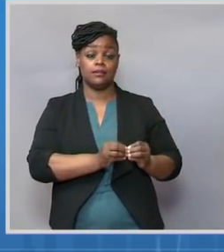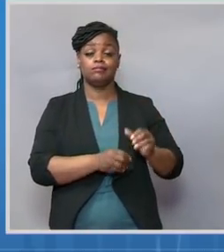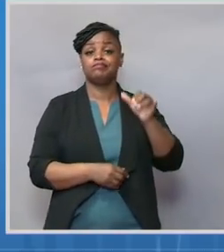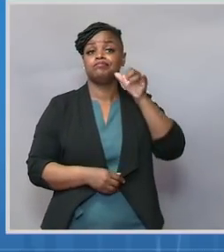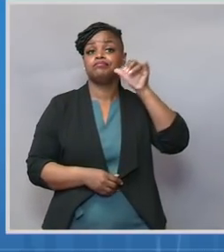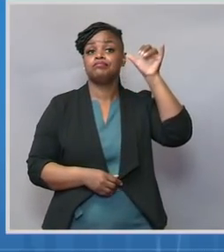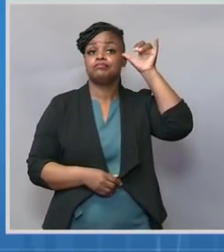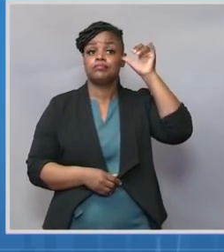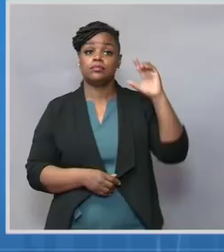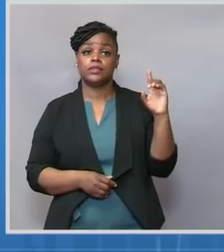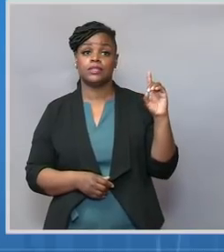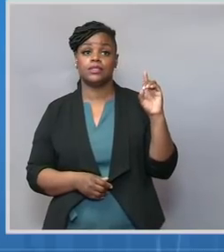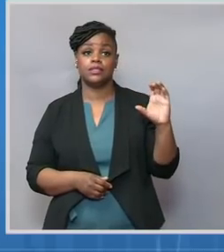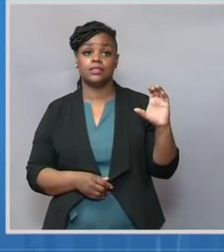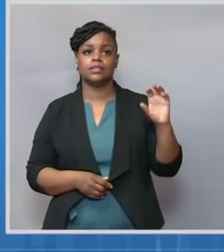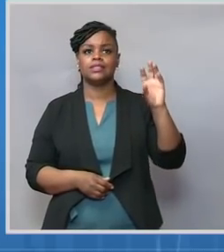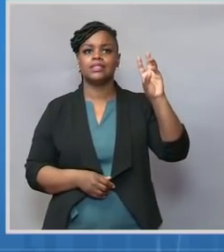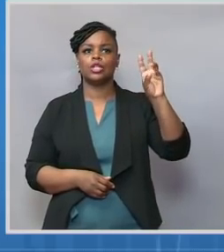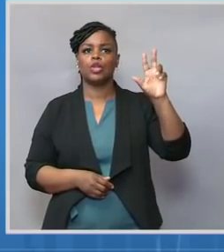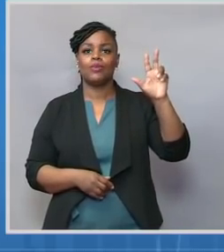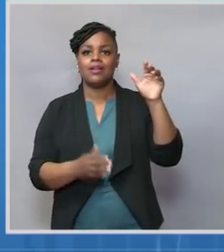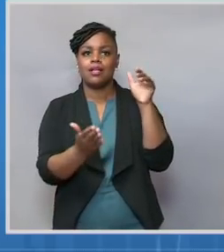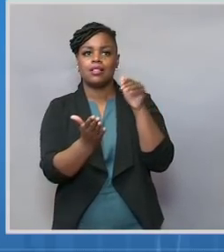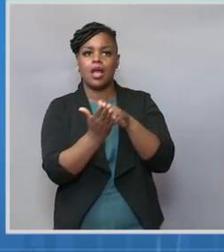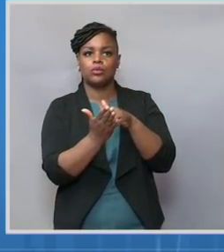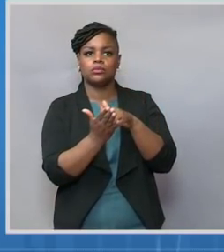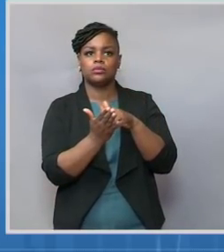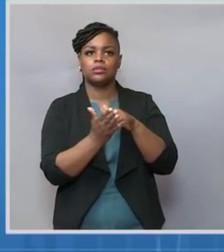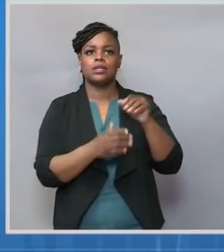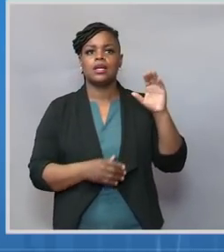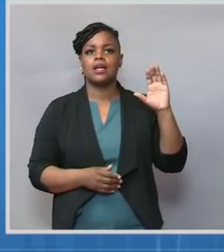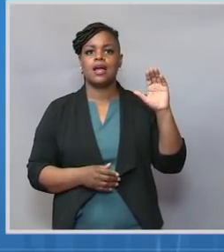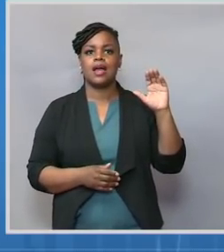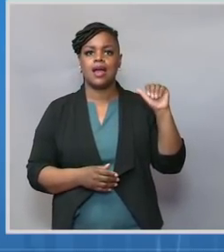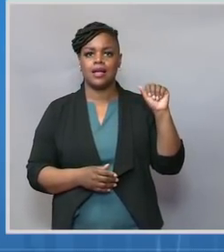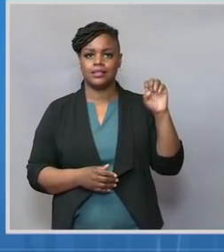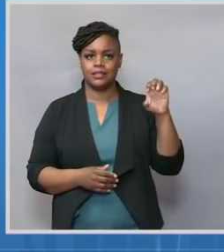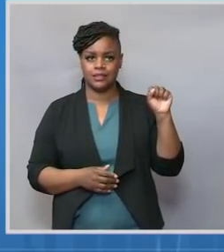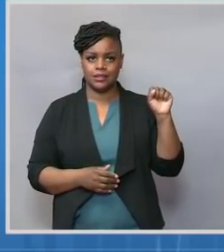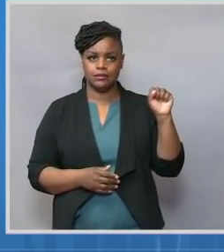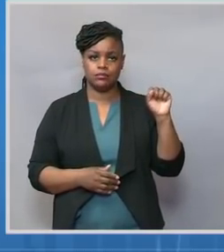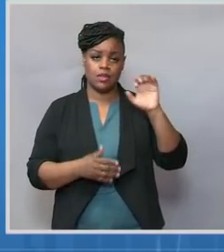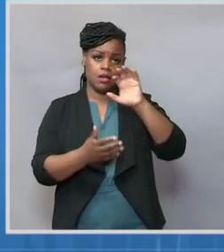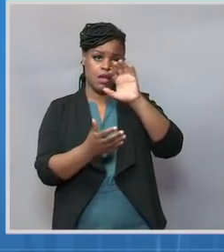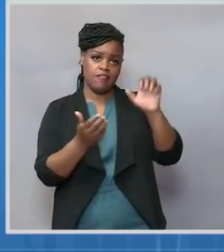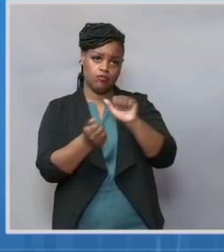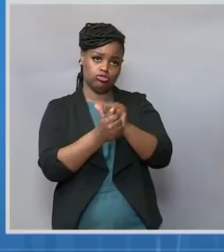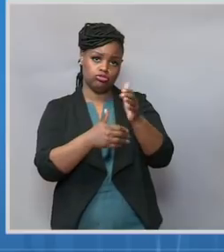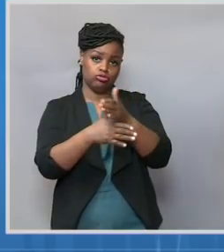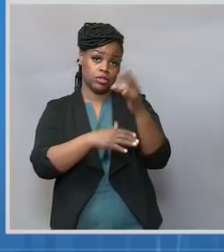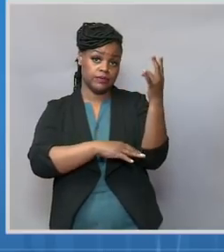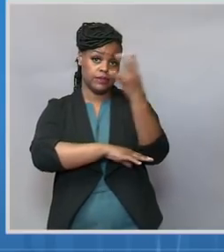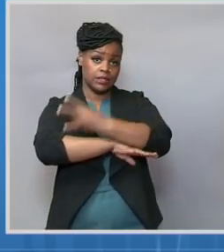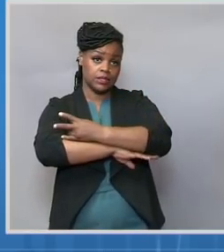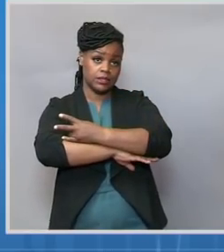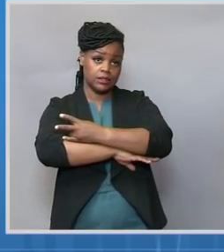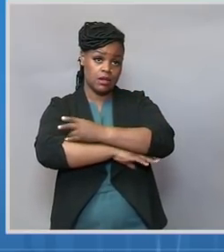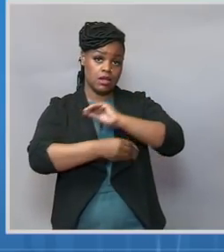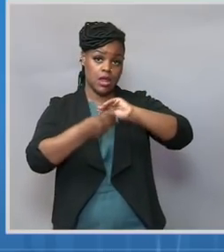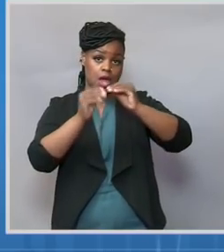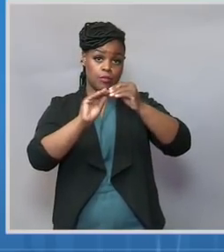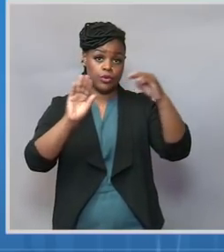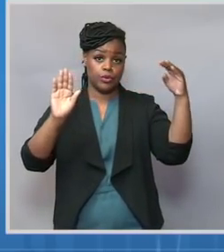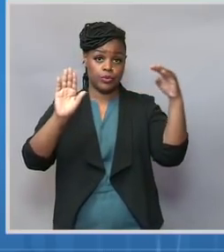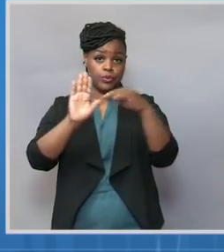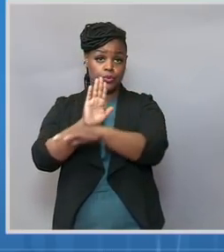63,000 cases of COVID-19. Our average seven days is going down 62,500